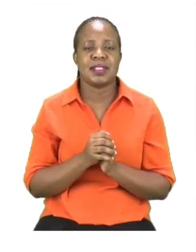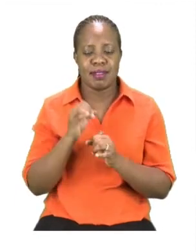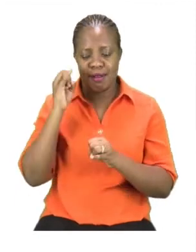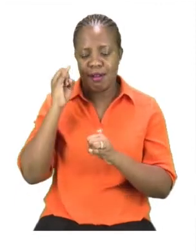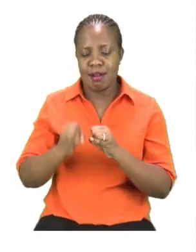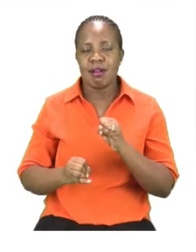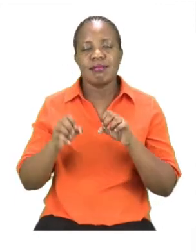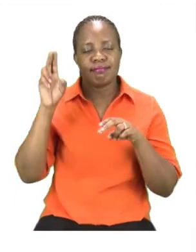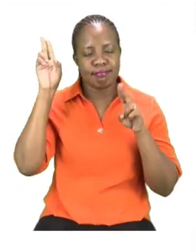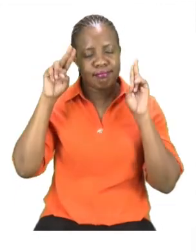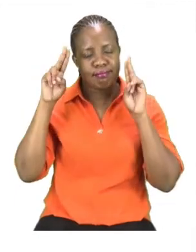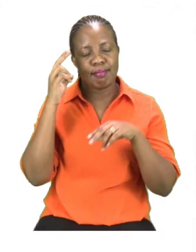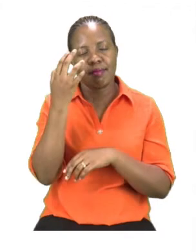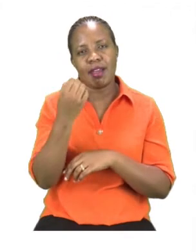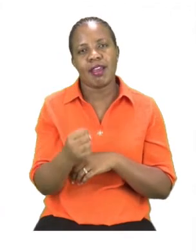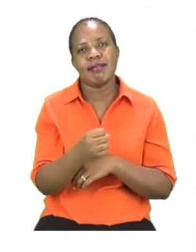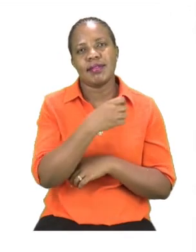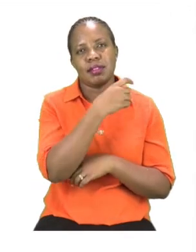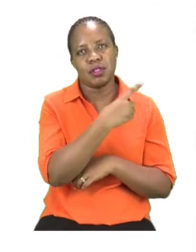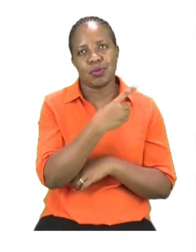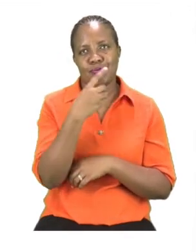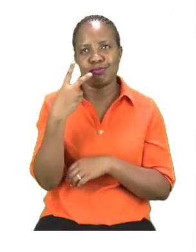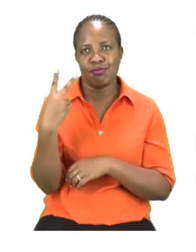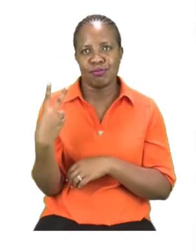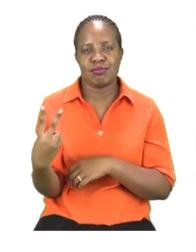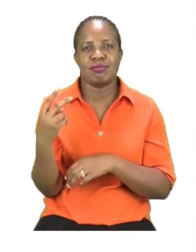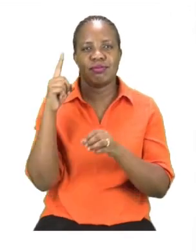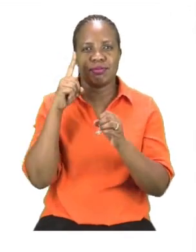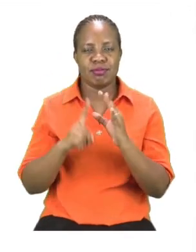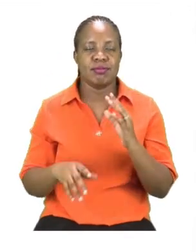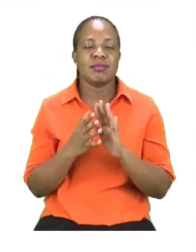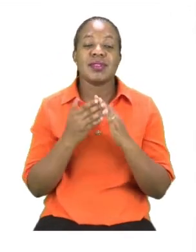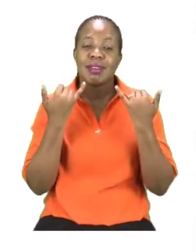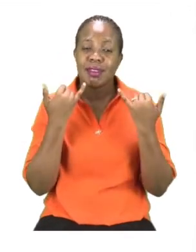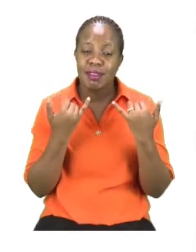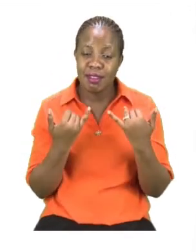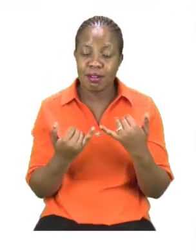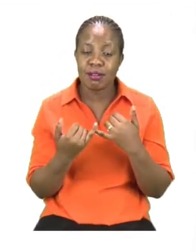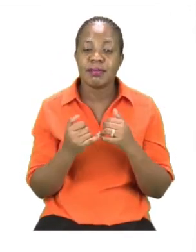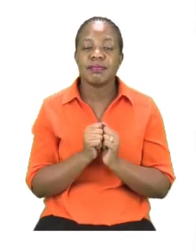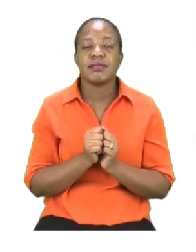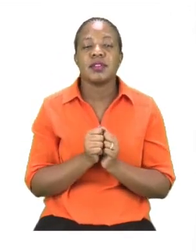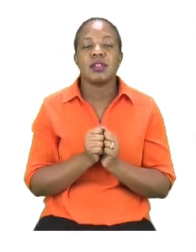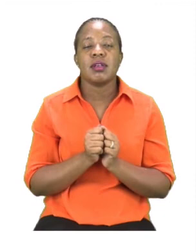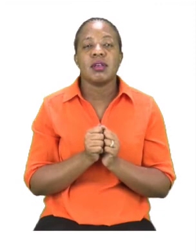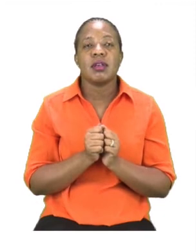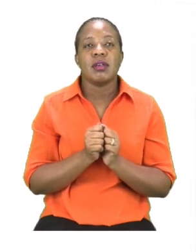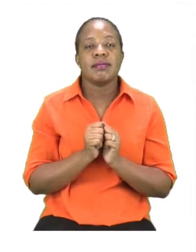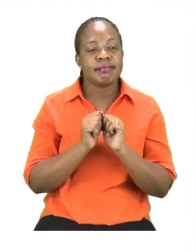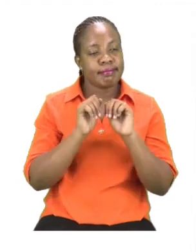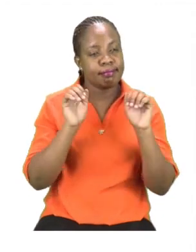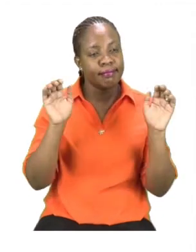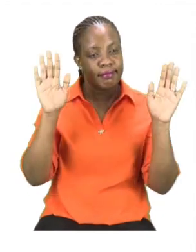eggs. So it is going to be your job to make sure that you color in